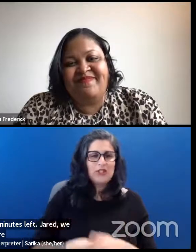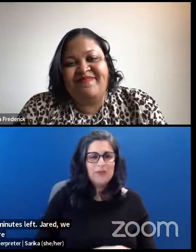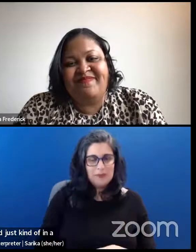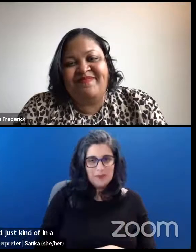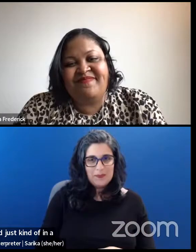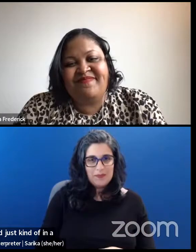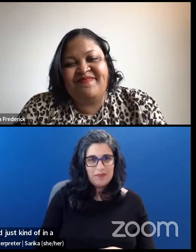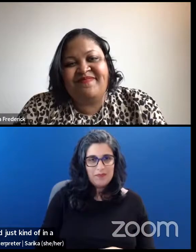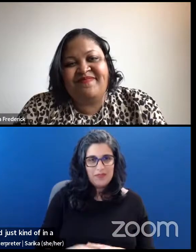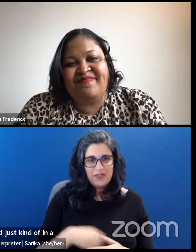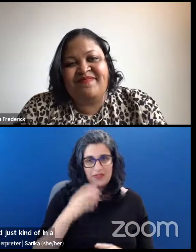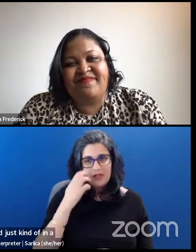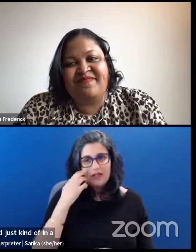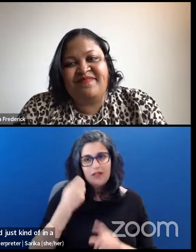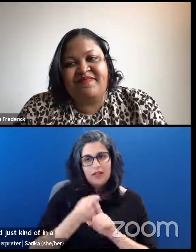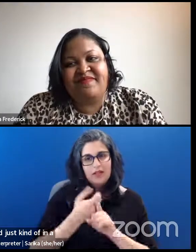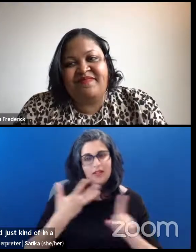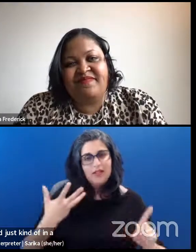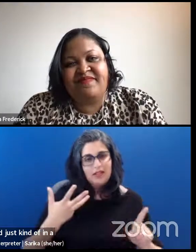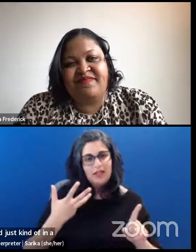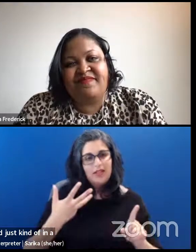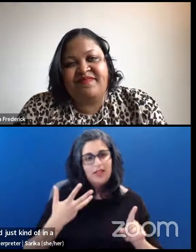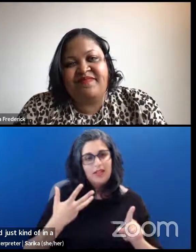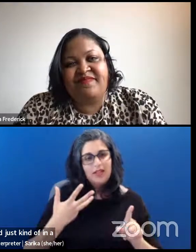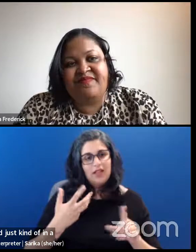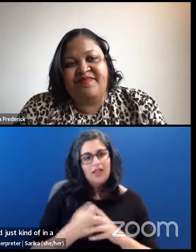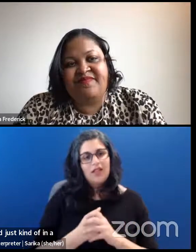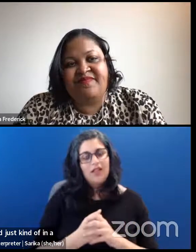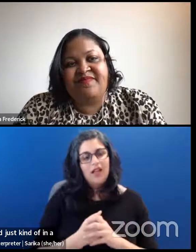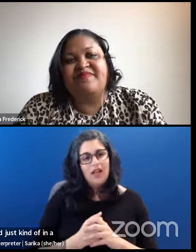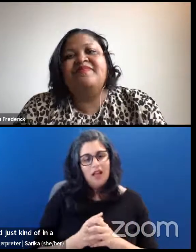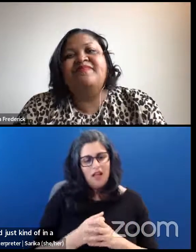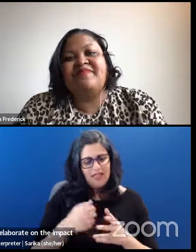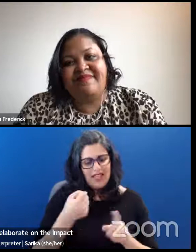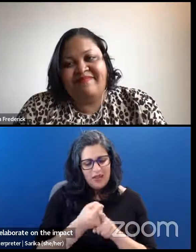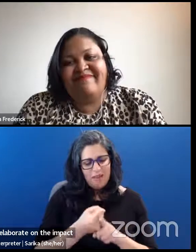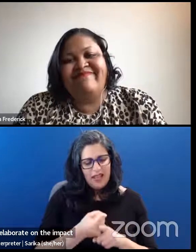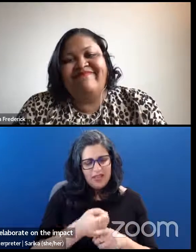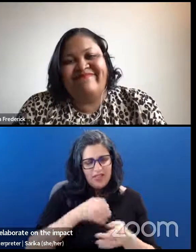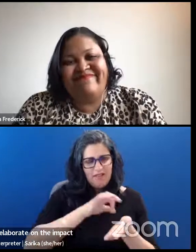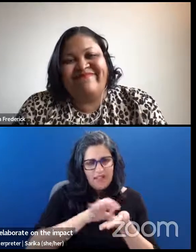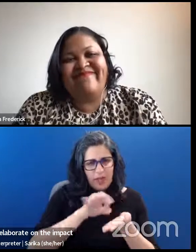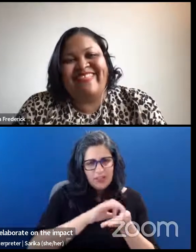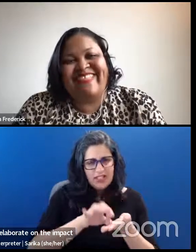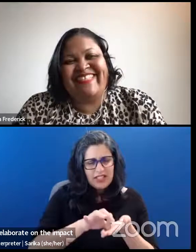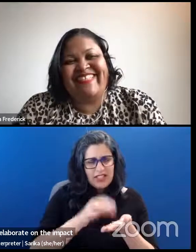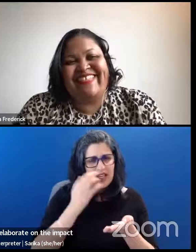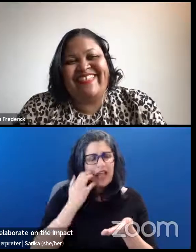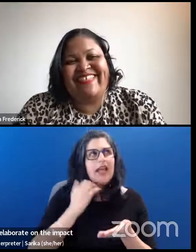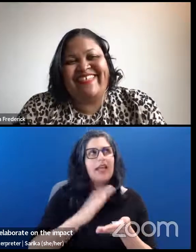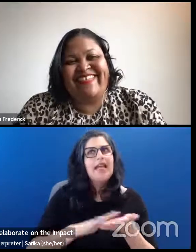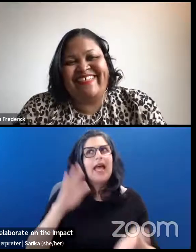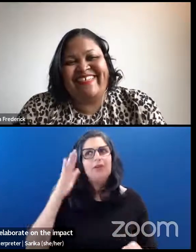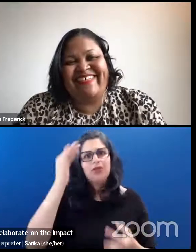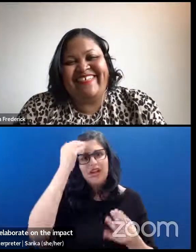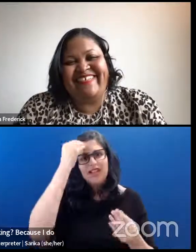Please, can you elaborate on the impact of counting and abstract thinking? Because I do that subconsciously since childhood.